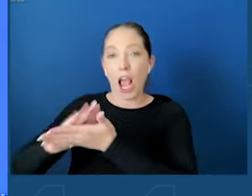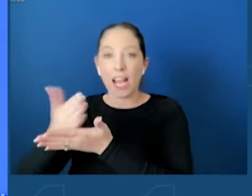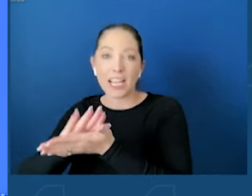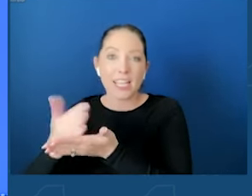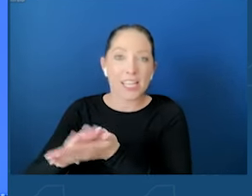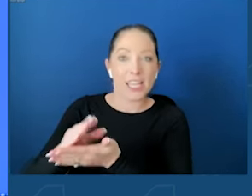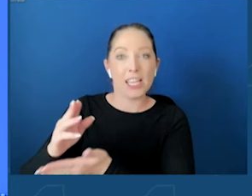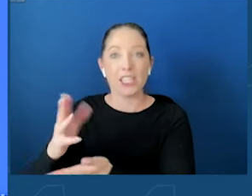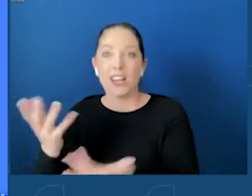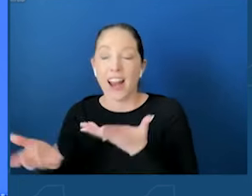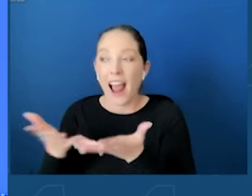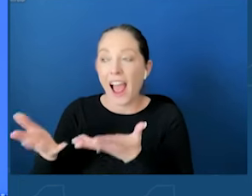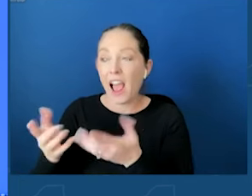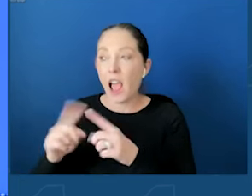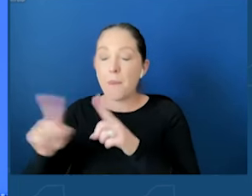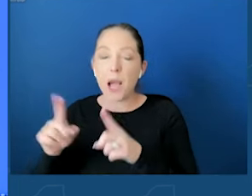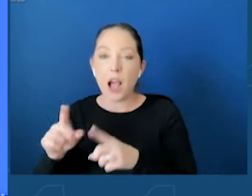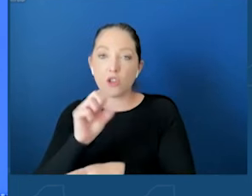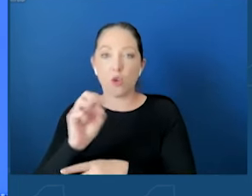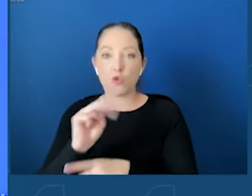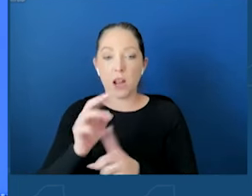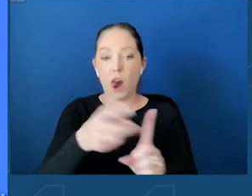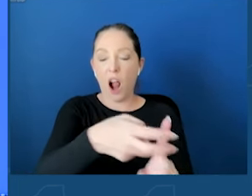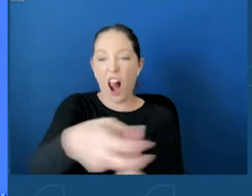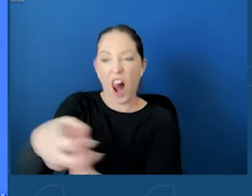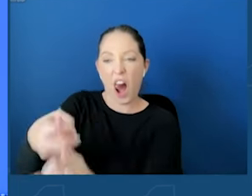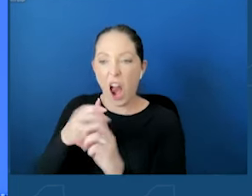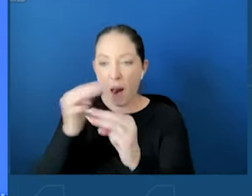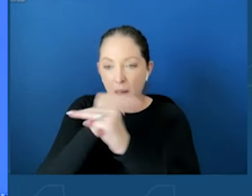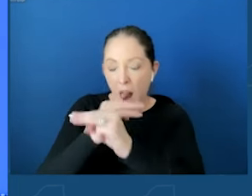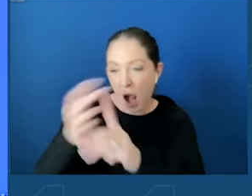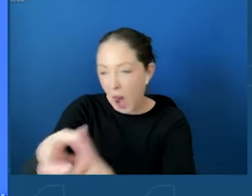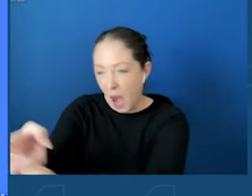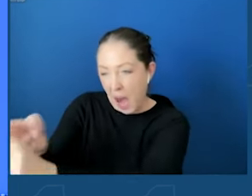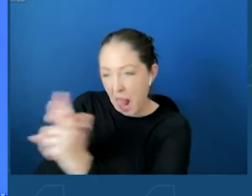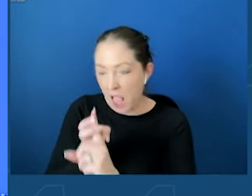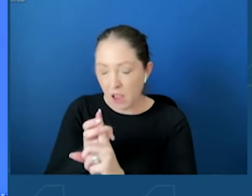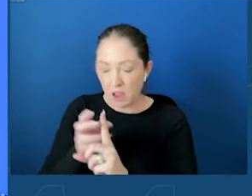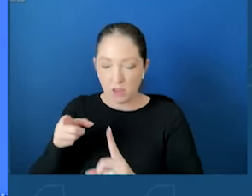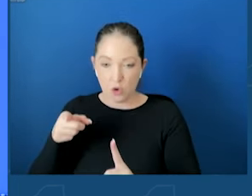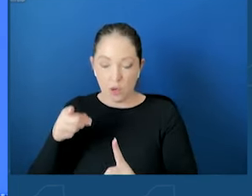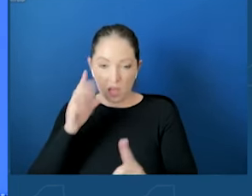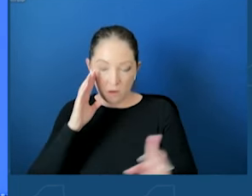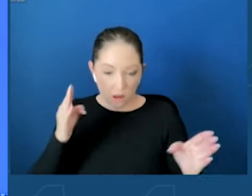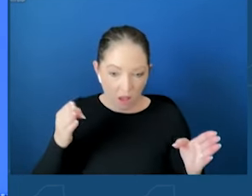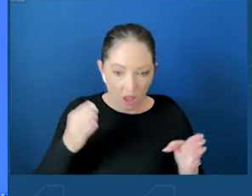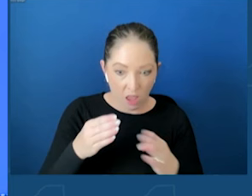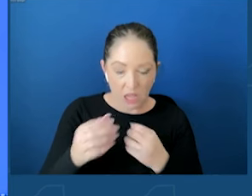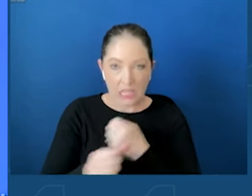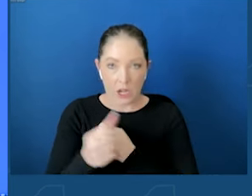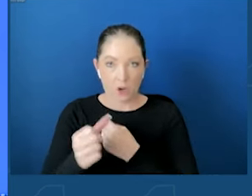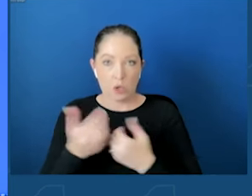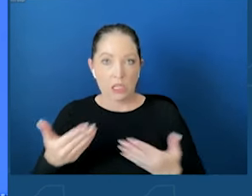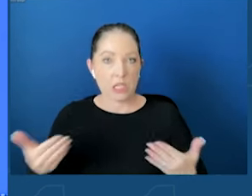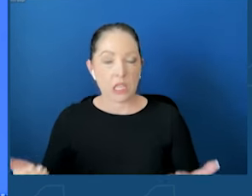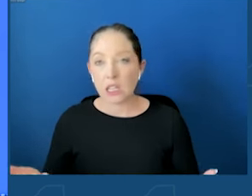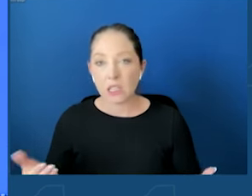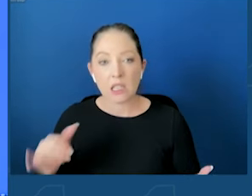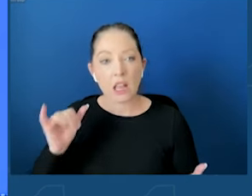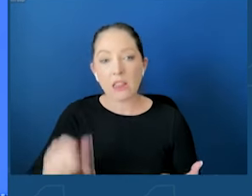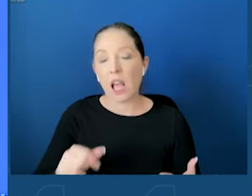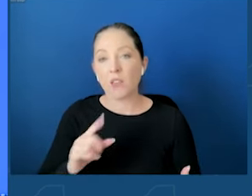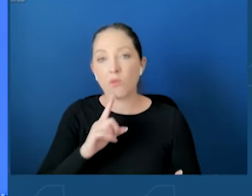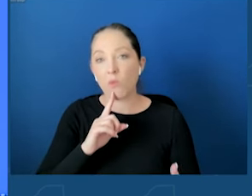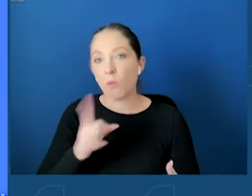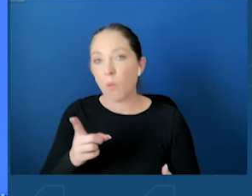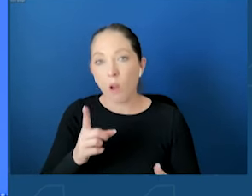platforms become too much to bear. And this is the tragic reality that many children and teenagers and parents are grappling